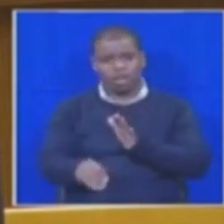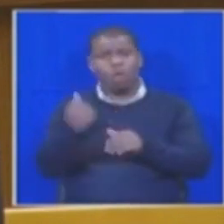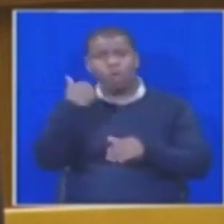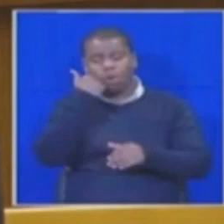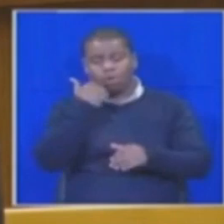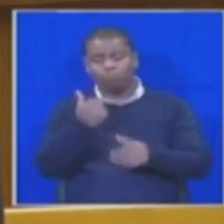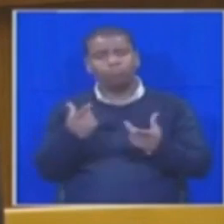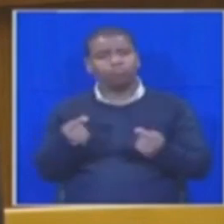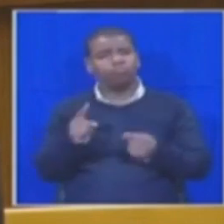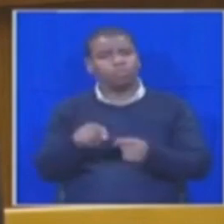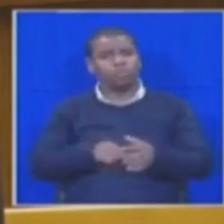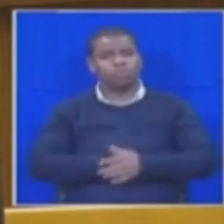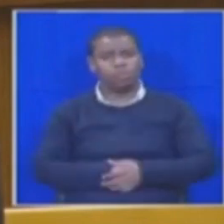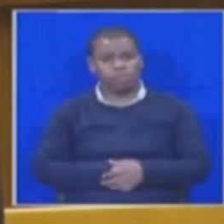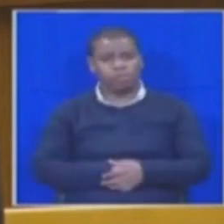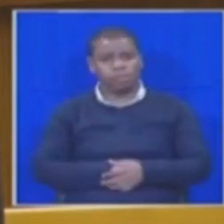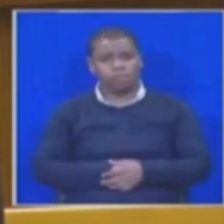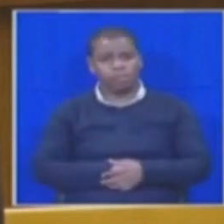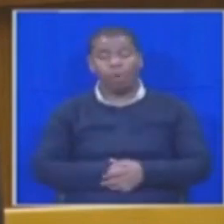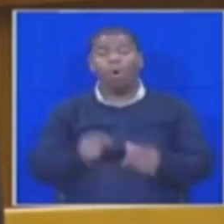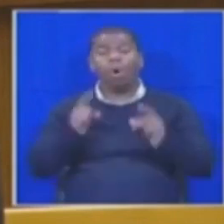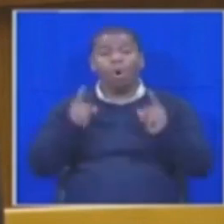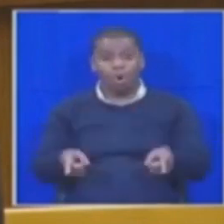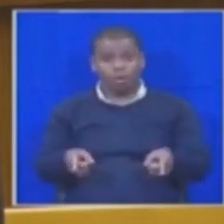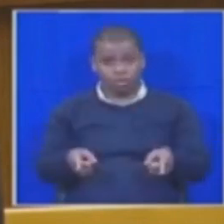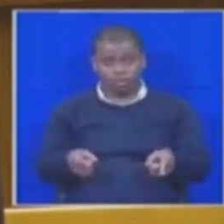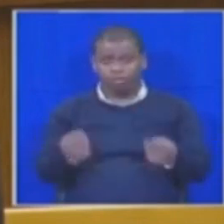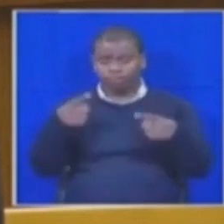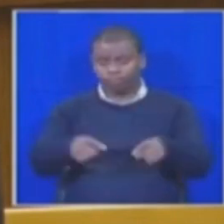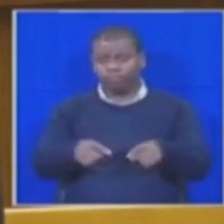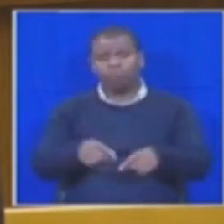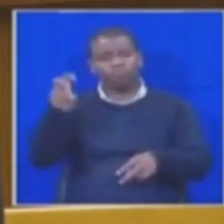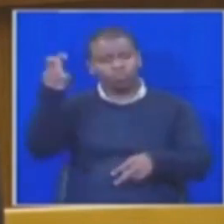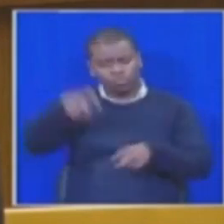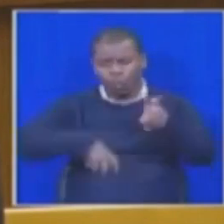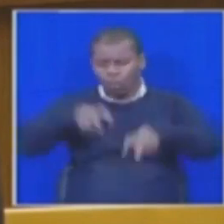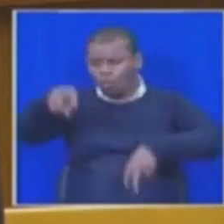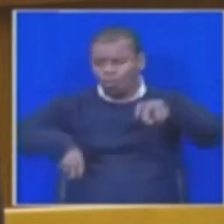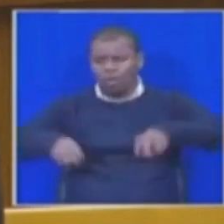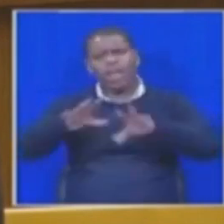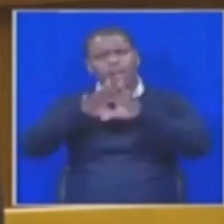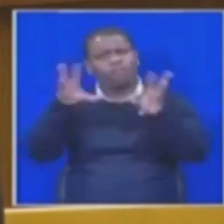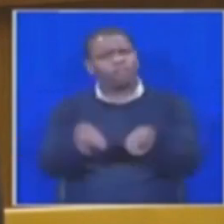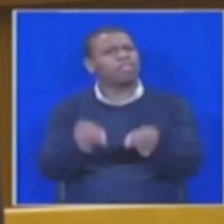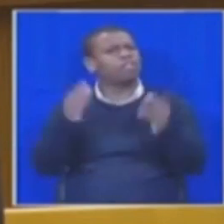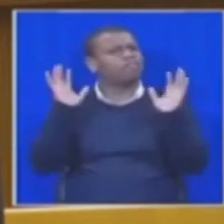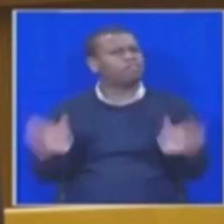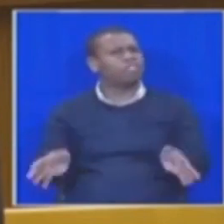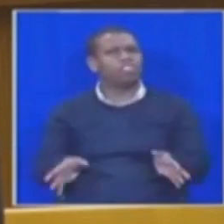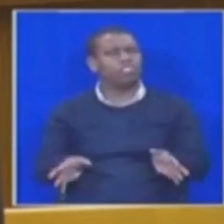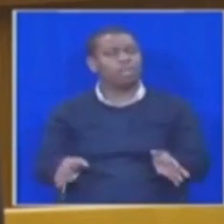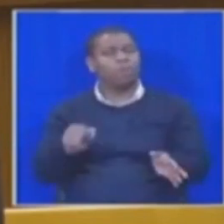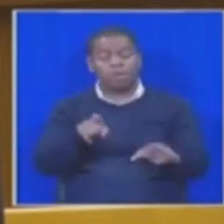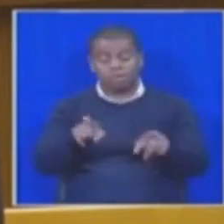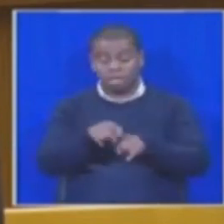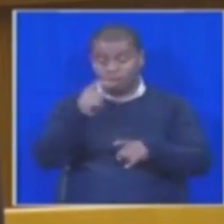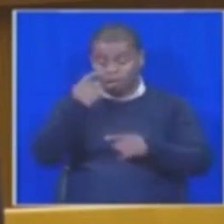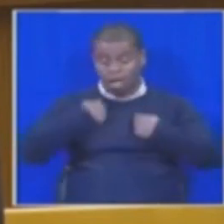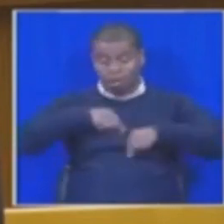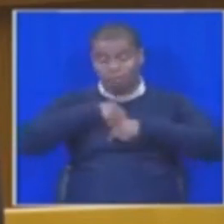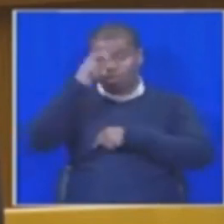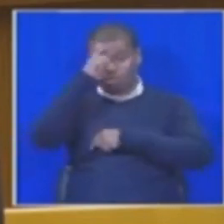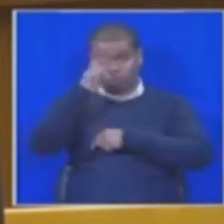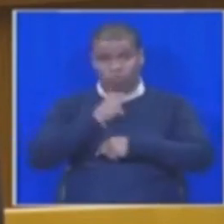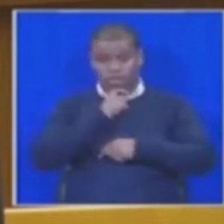they stole everything, even our dignity, because they took an